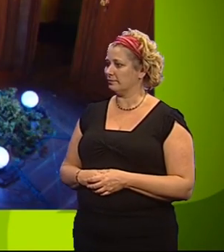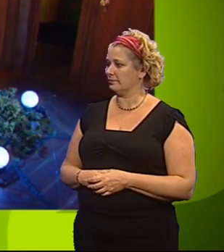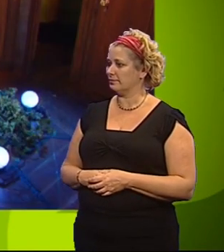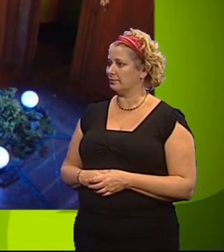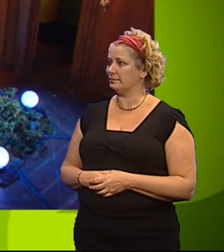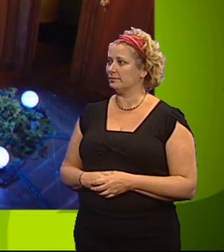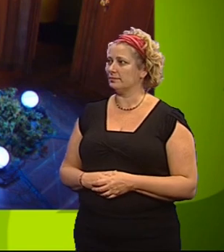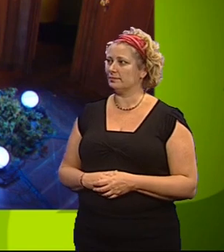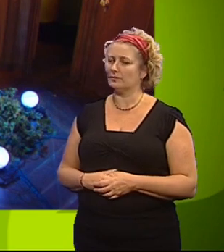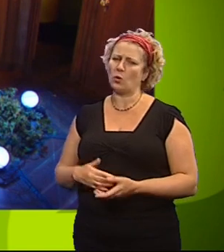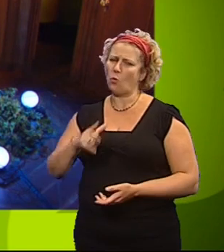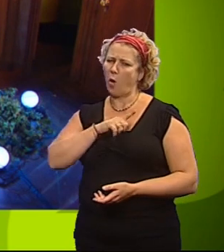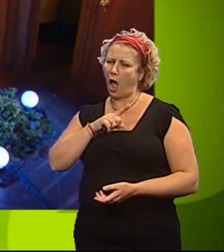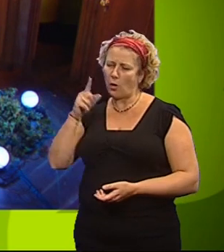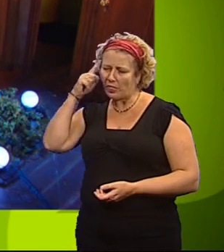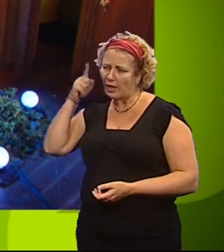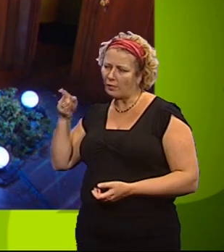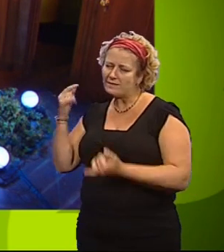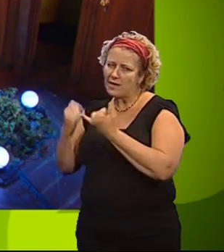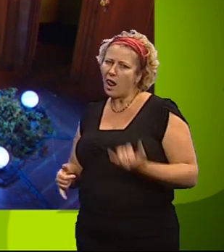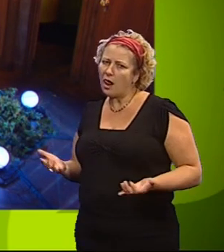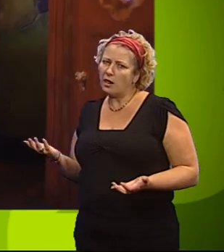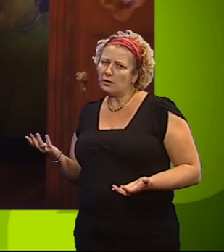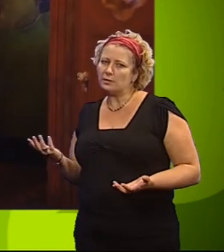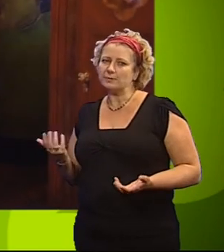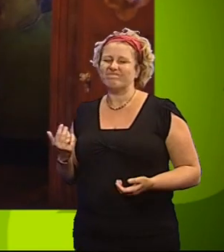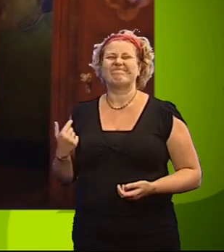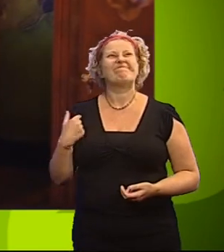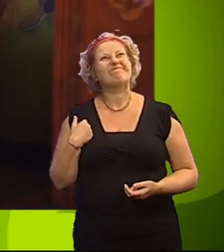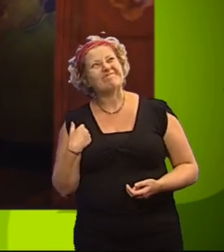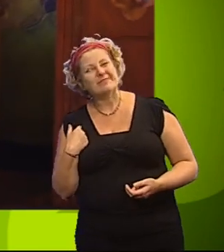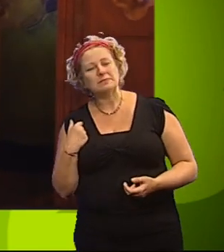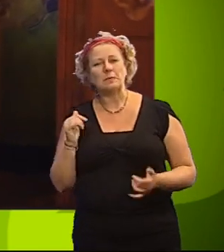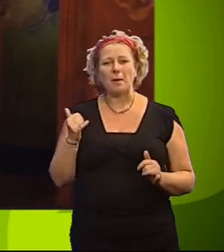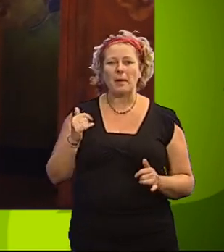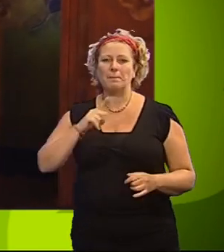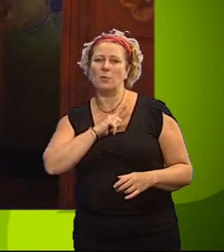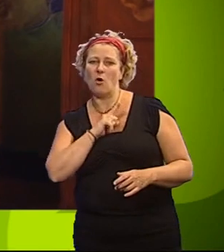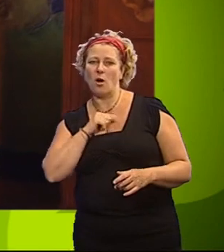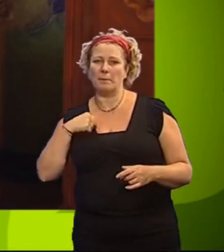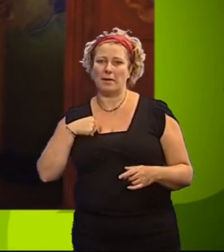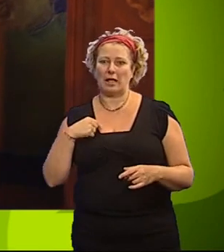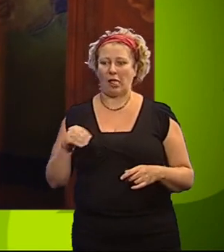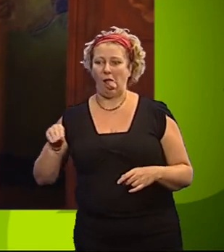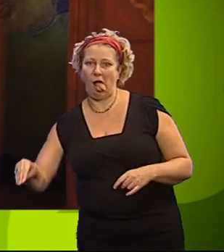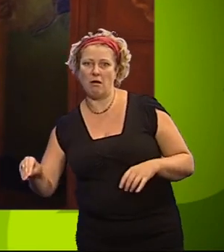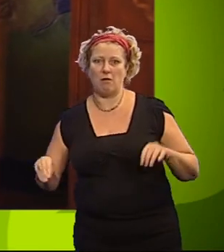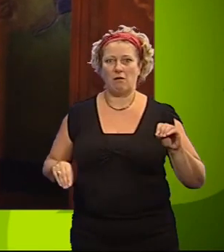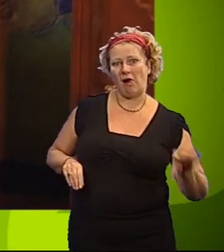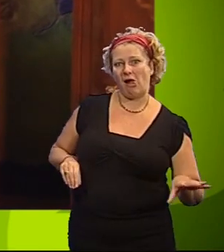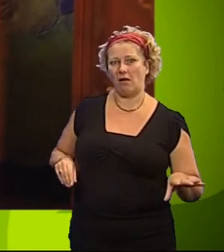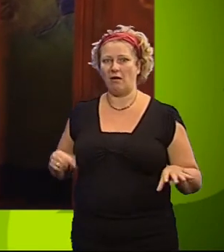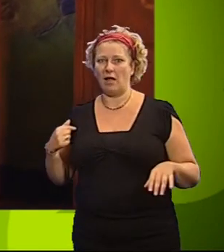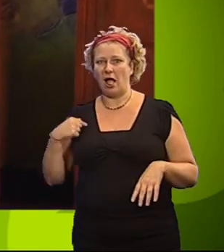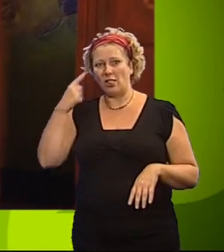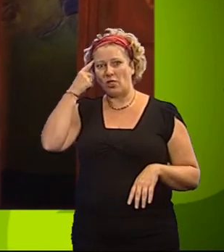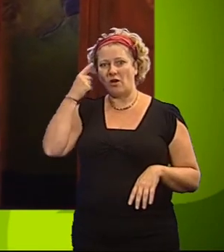Tim, why do you think you failed as the saboteur? I think I failed because all the lights were near Sam and Renee